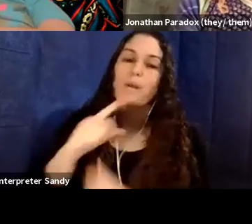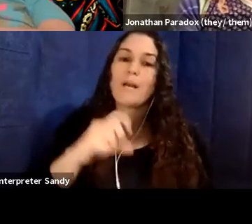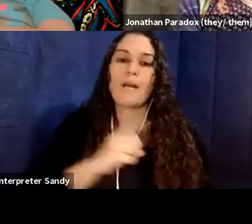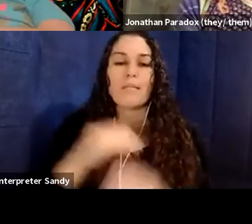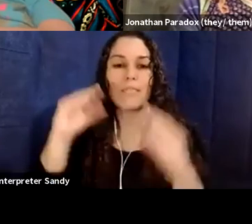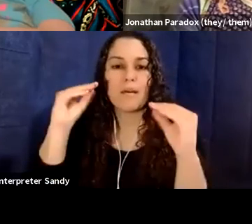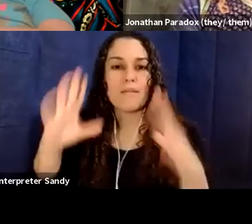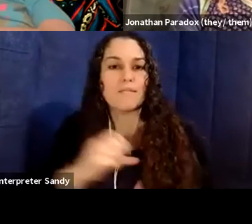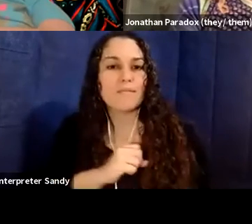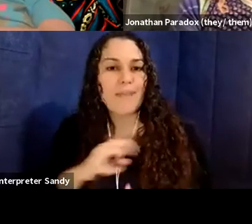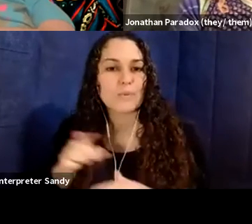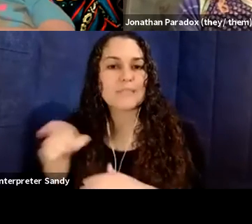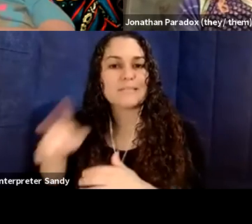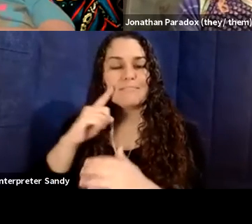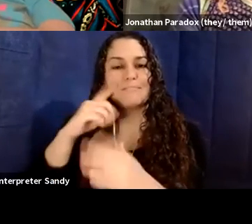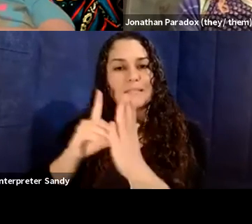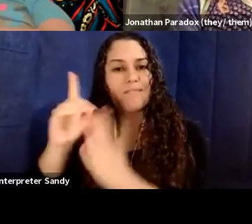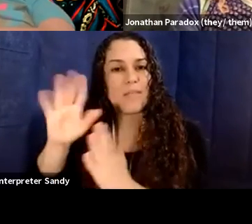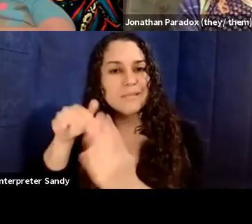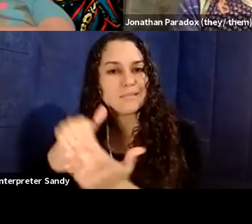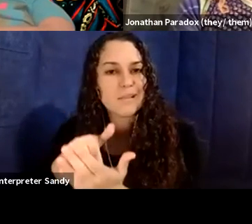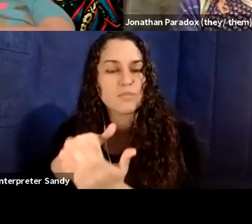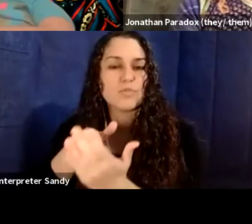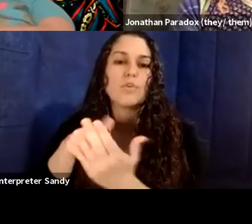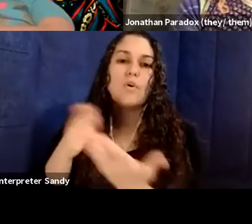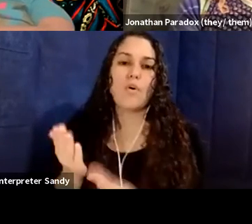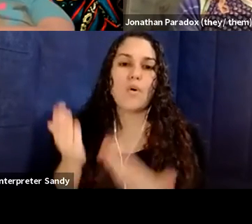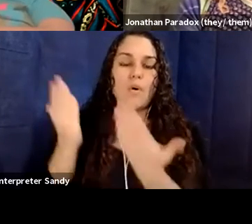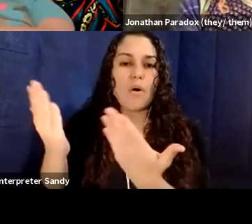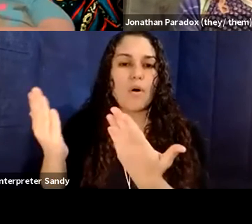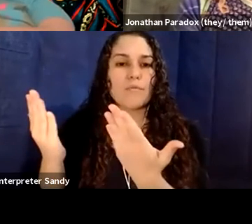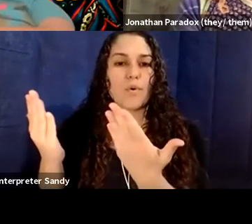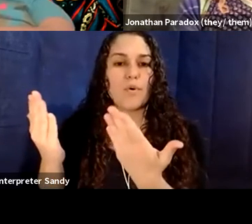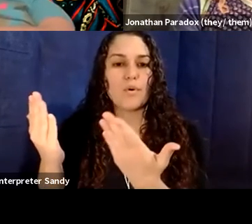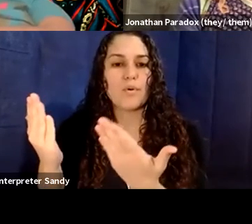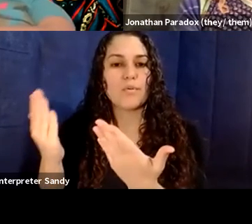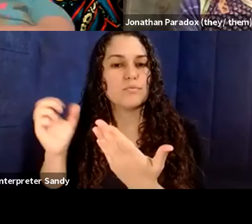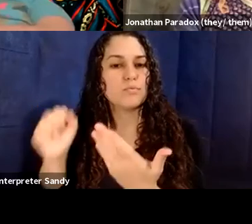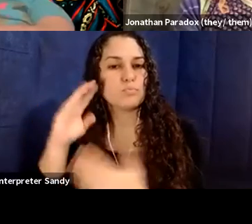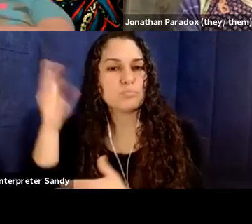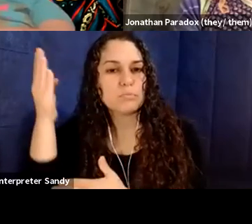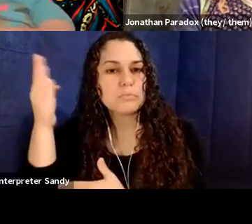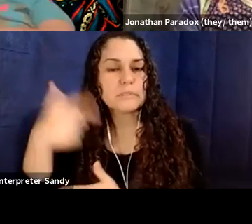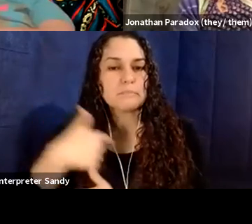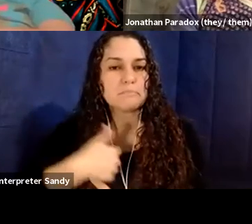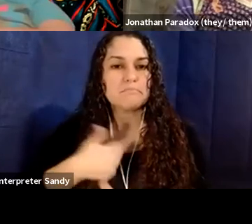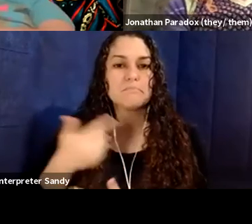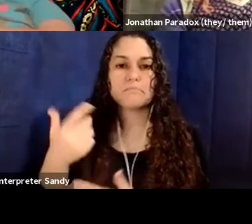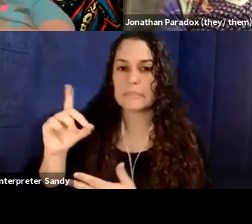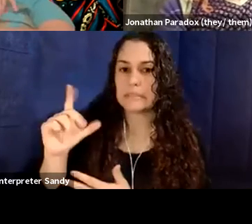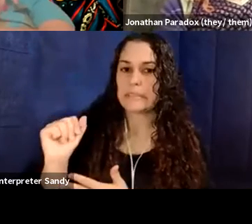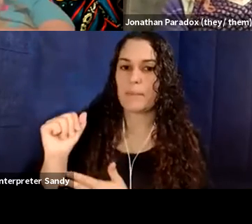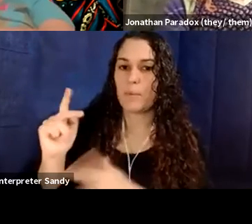center, um, offering to speak as a disabled person and student